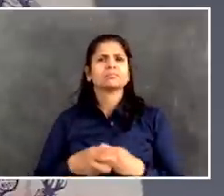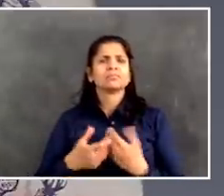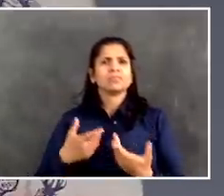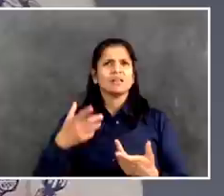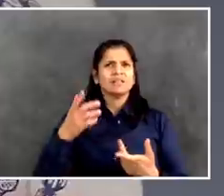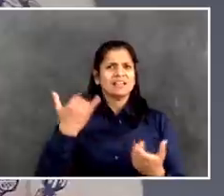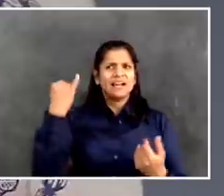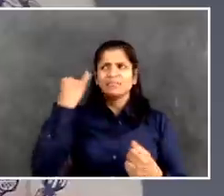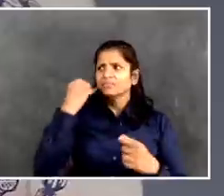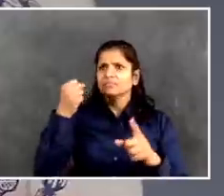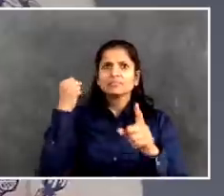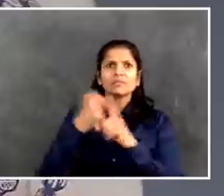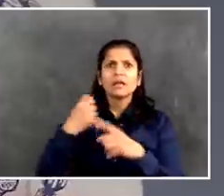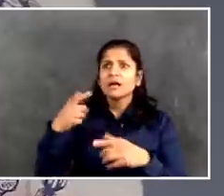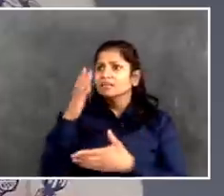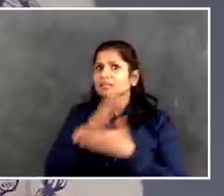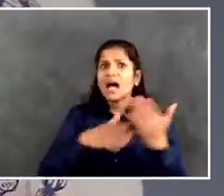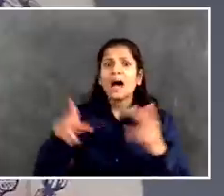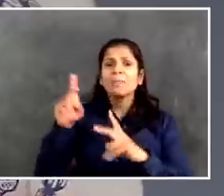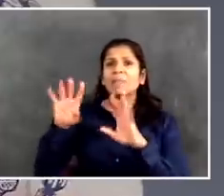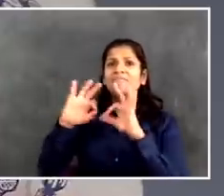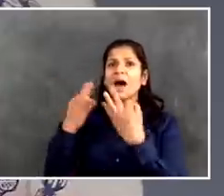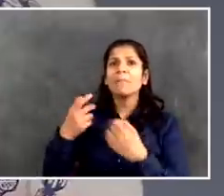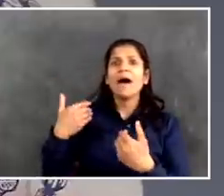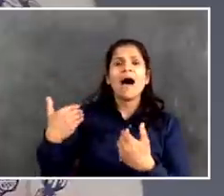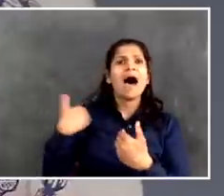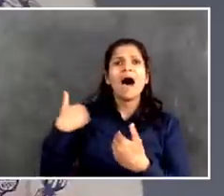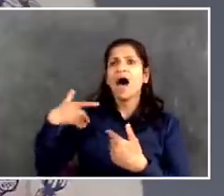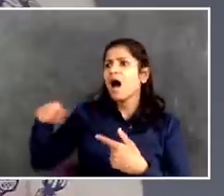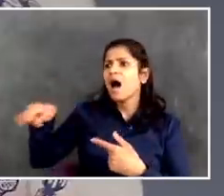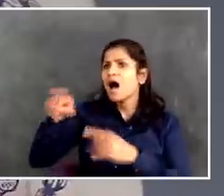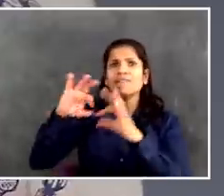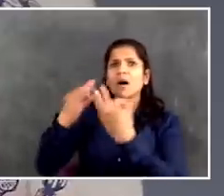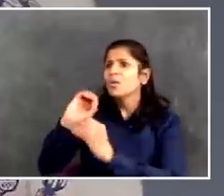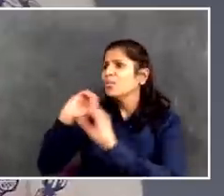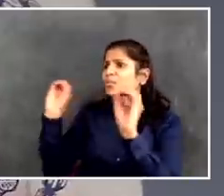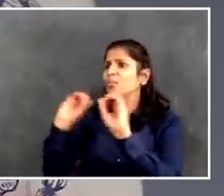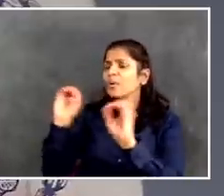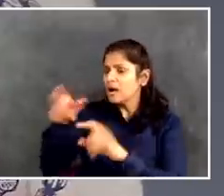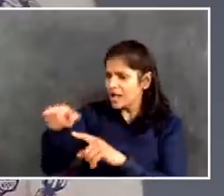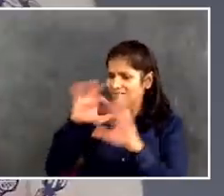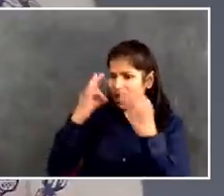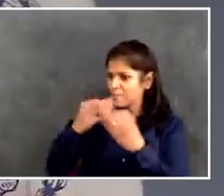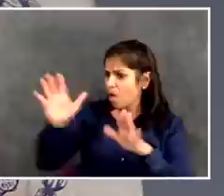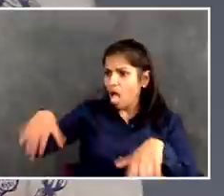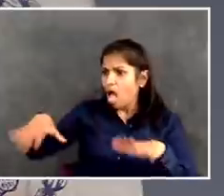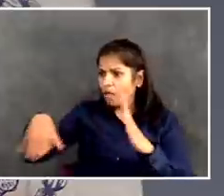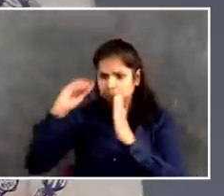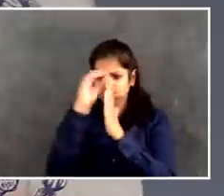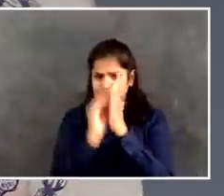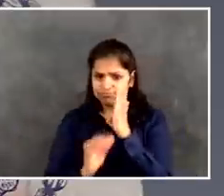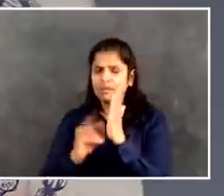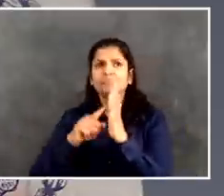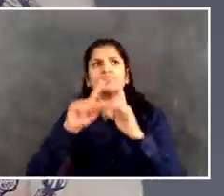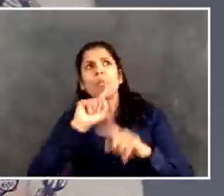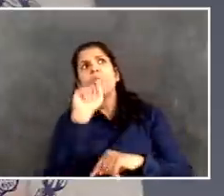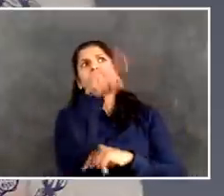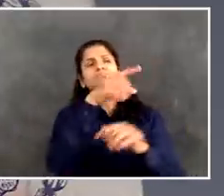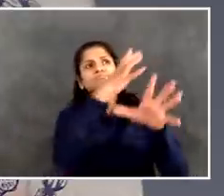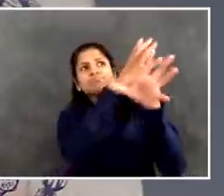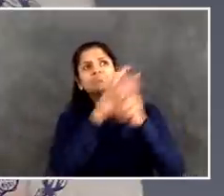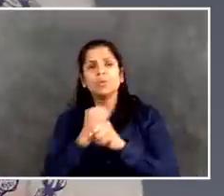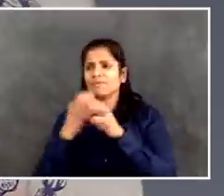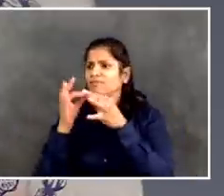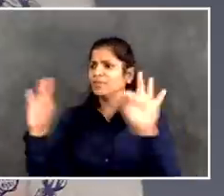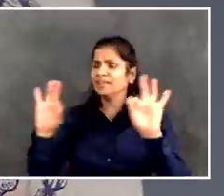who's talking about this issue and all the New Yorkers watching out there could get the word out, any family, any family of a public